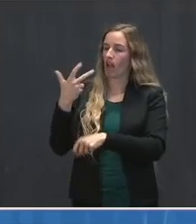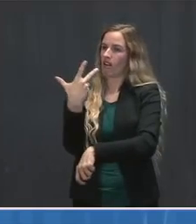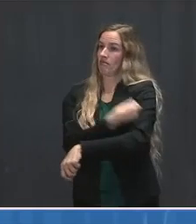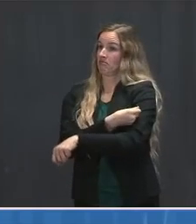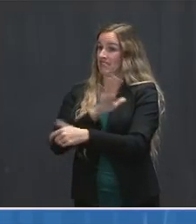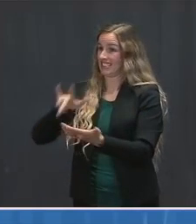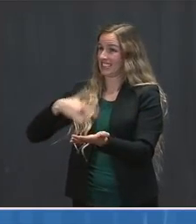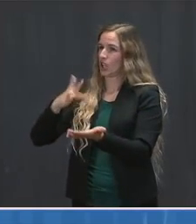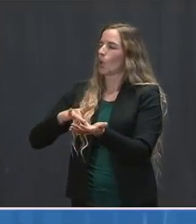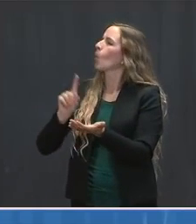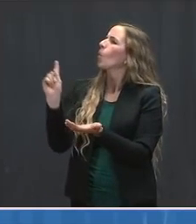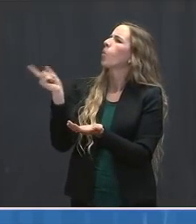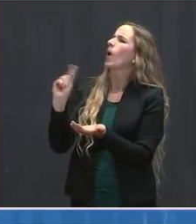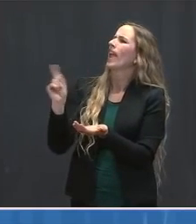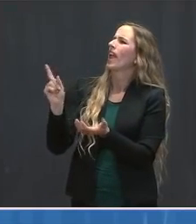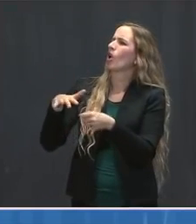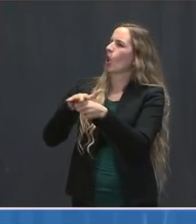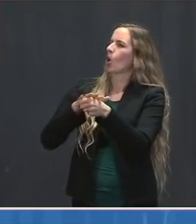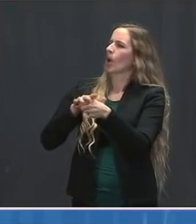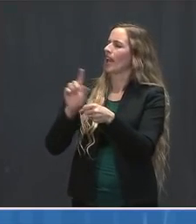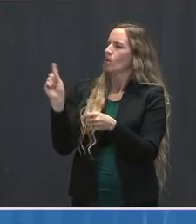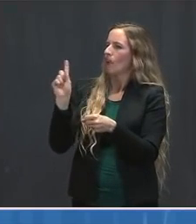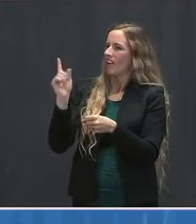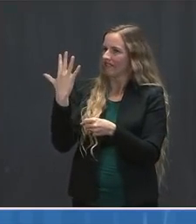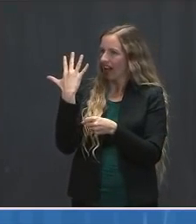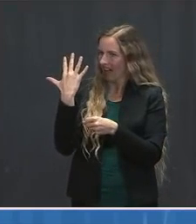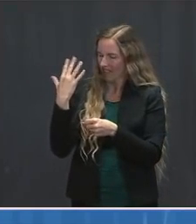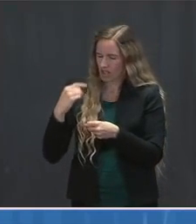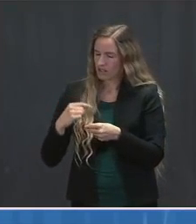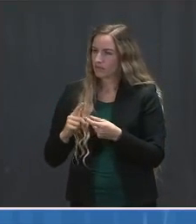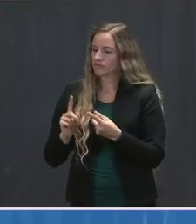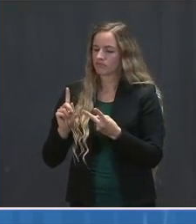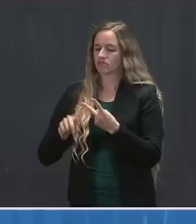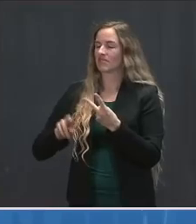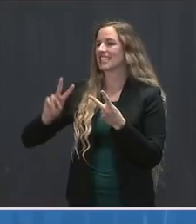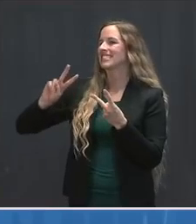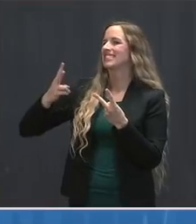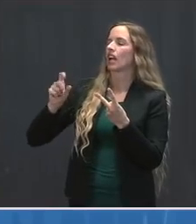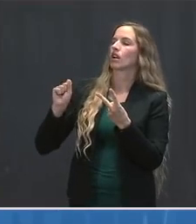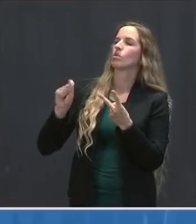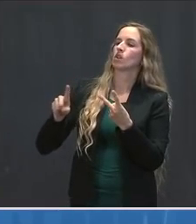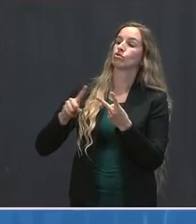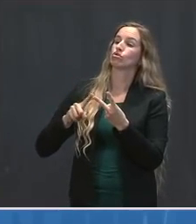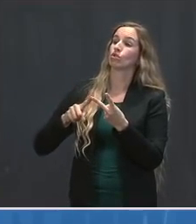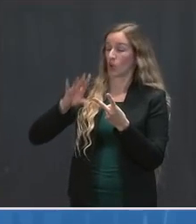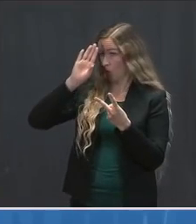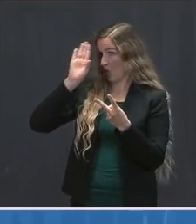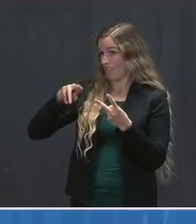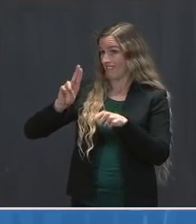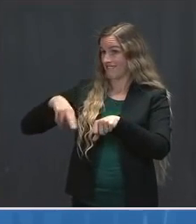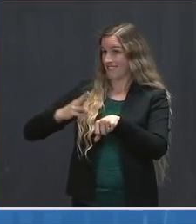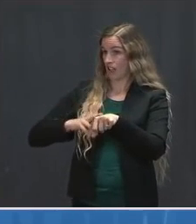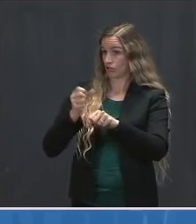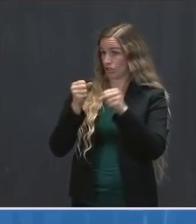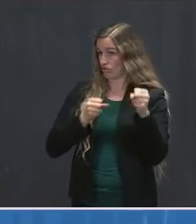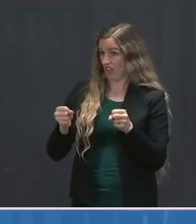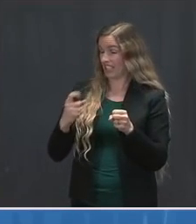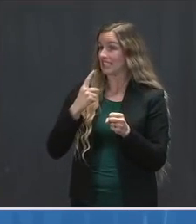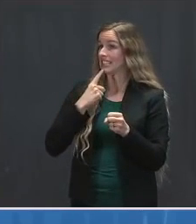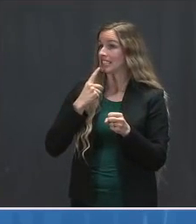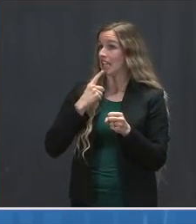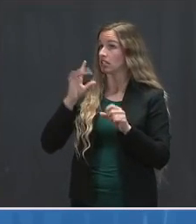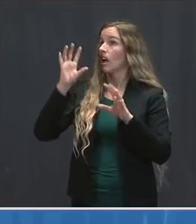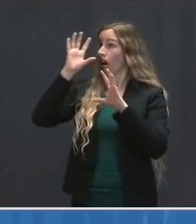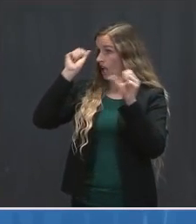vaccine centers will be? And secondly, the national strategy says that the administration plans to accelerate